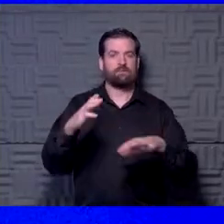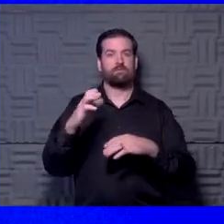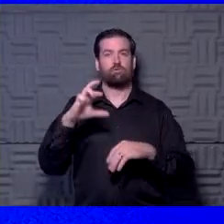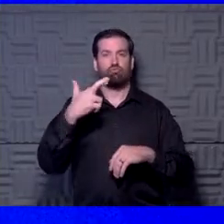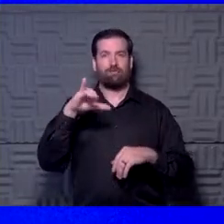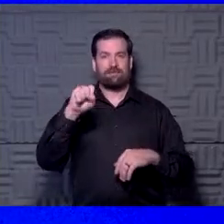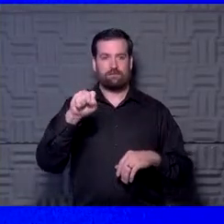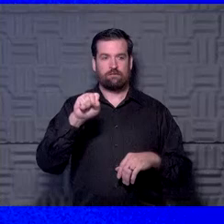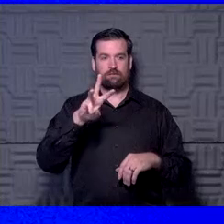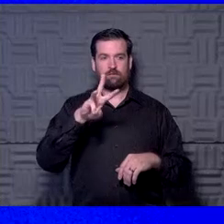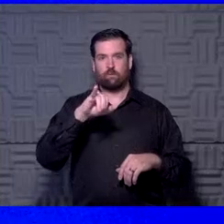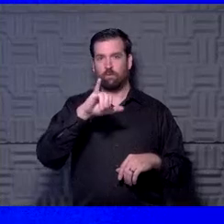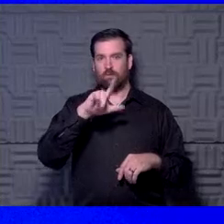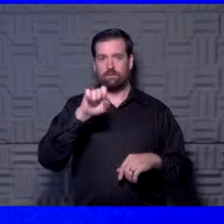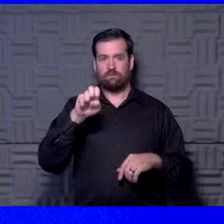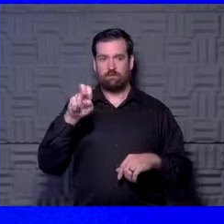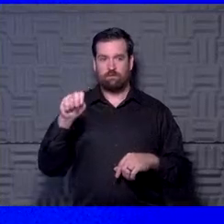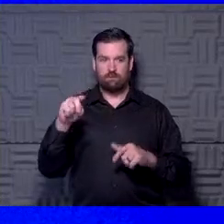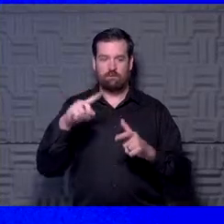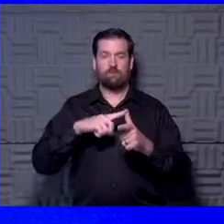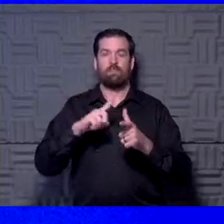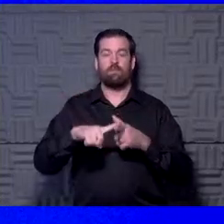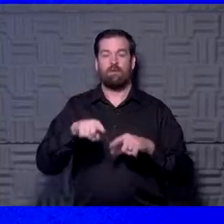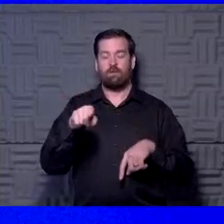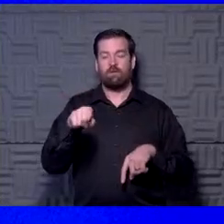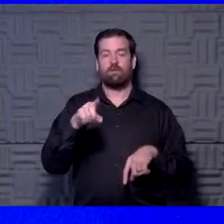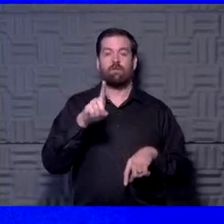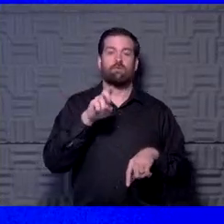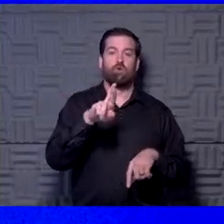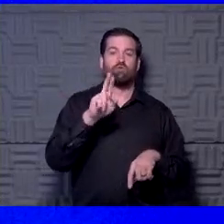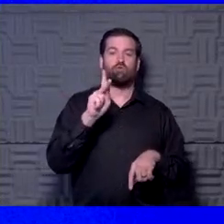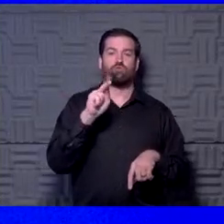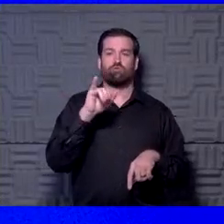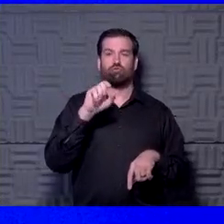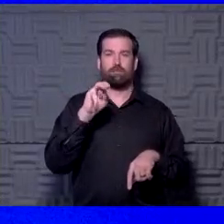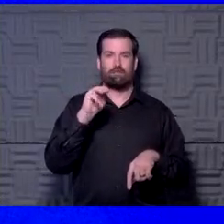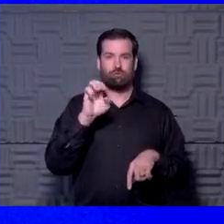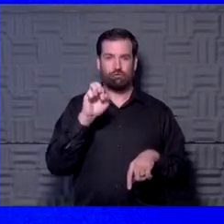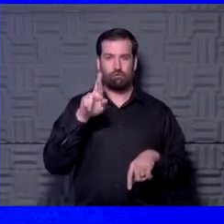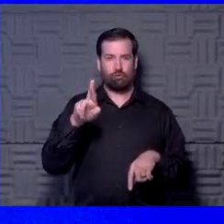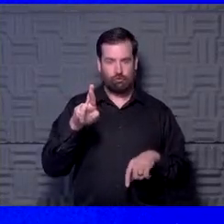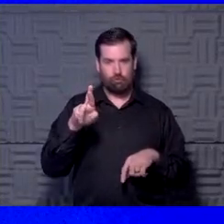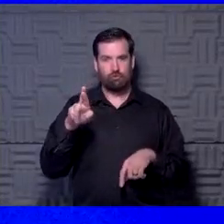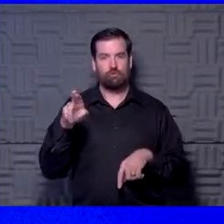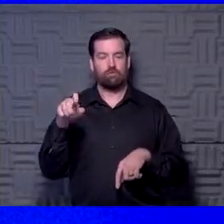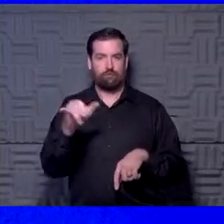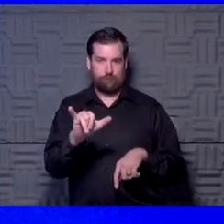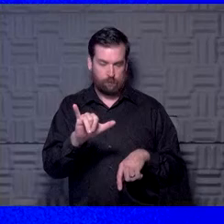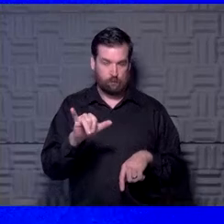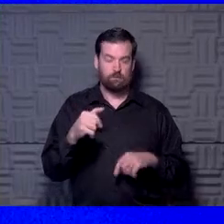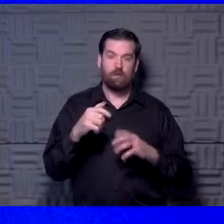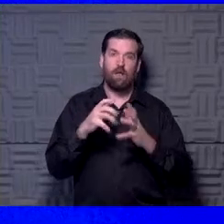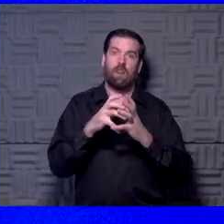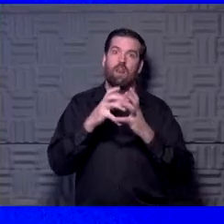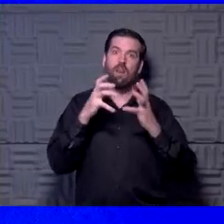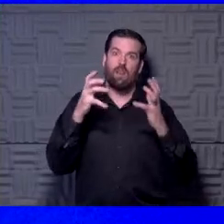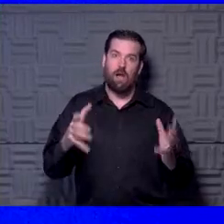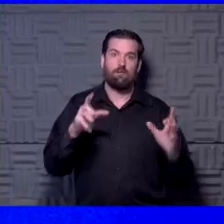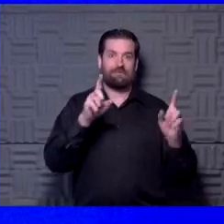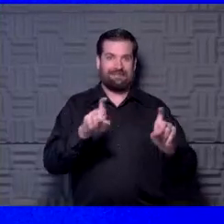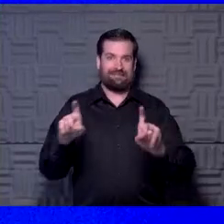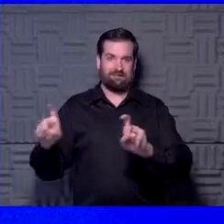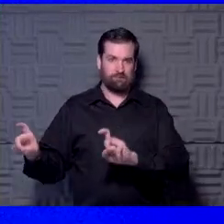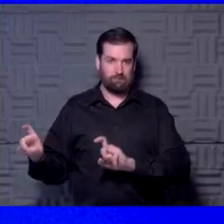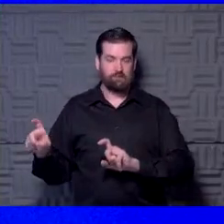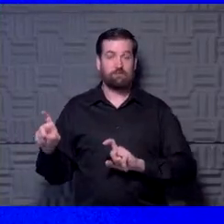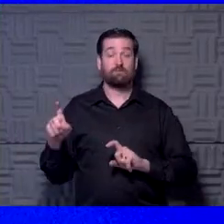Wilson, and then Boots on the Ground there, Dr. Scrimshaw and Lawrence as well. So there is an extensive amount of testing going on. There